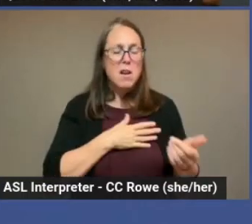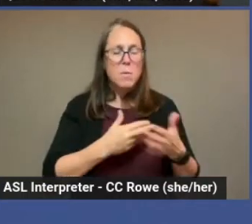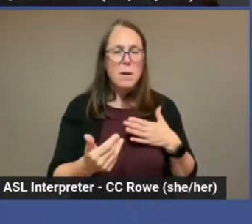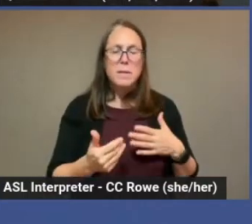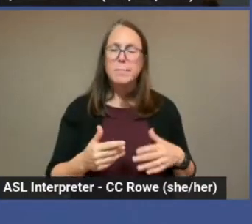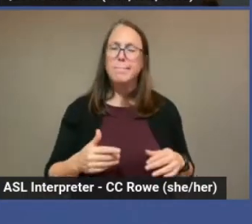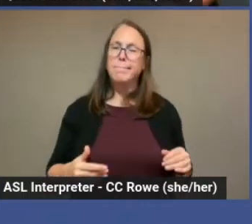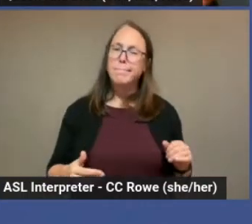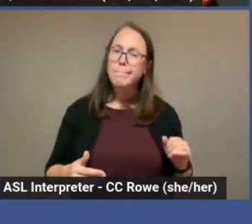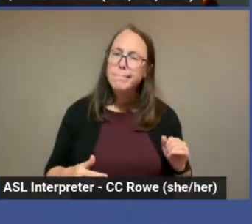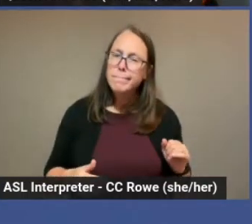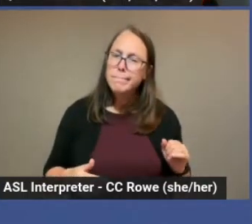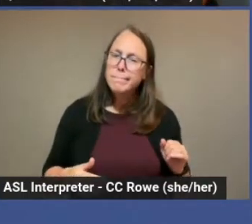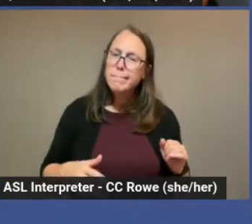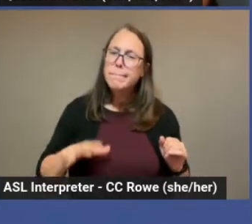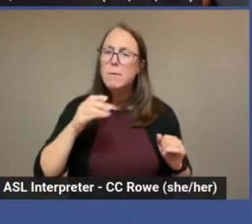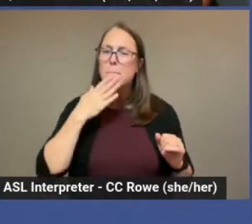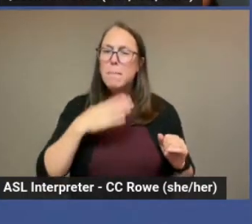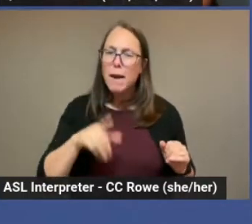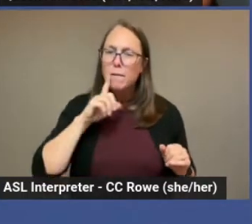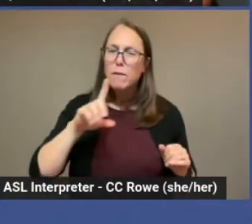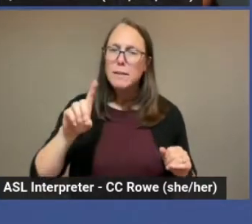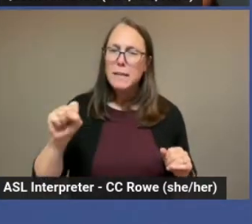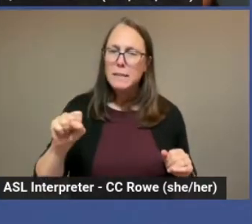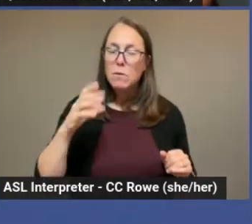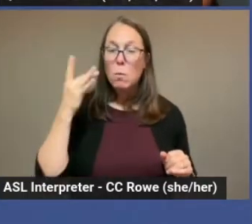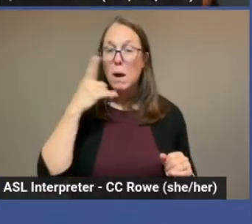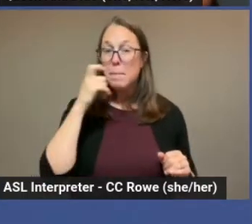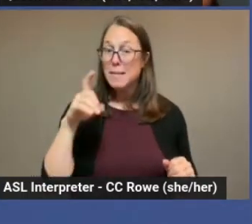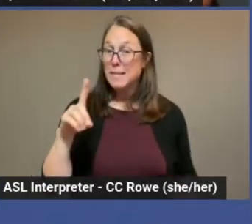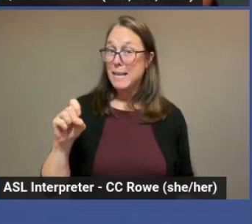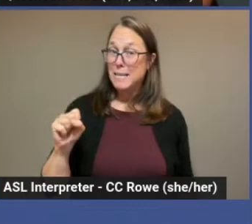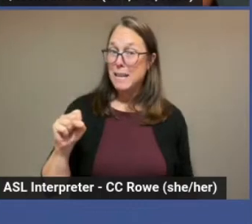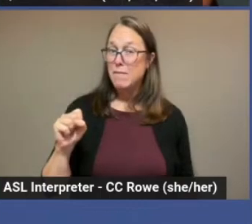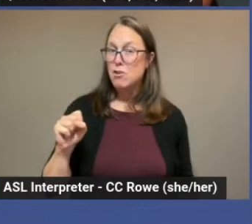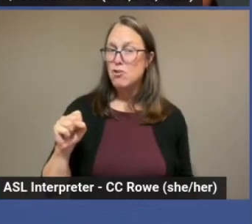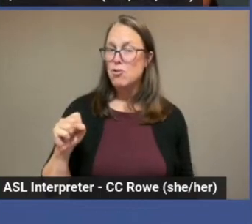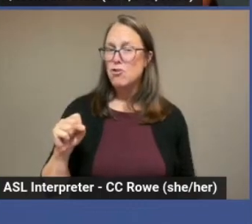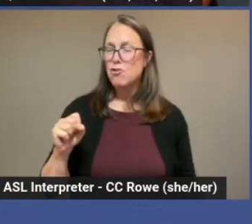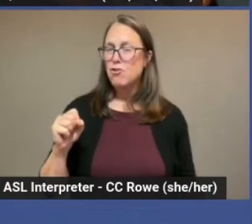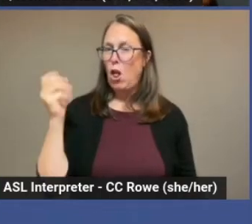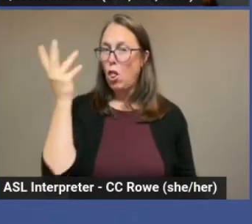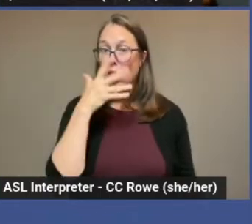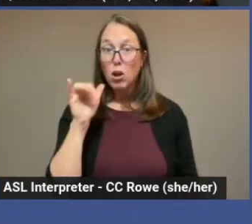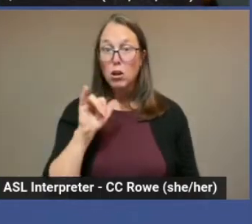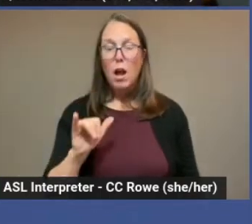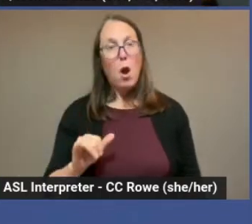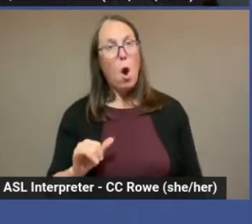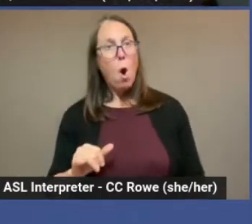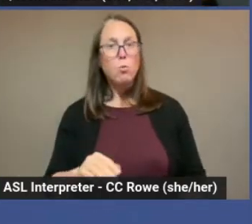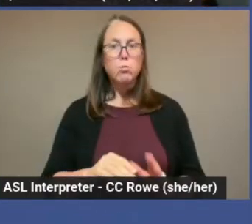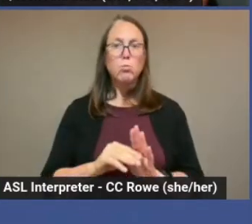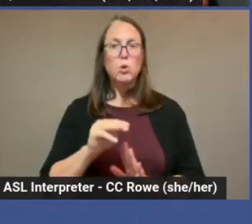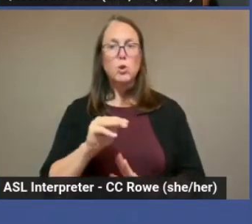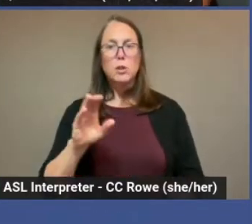was pretty bad for him because Dan looks like, you know, the mature cis white guy who's going